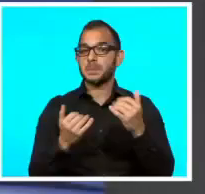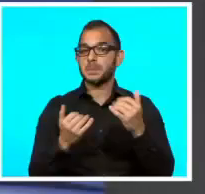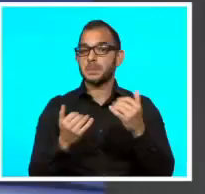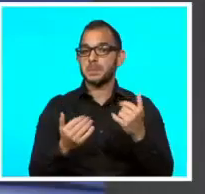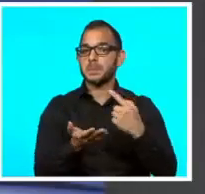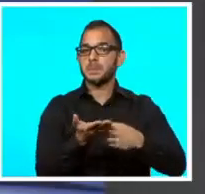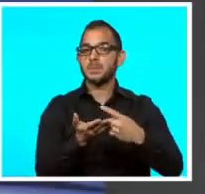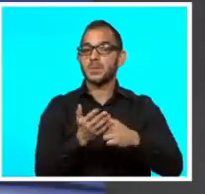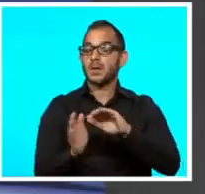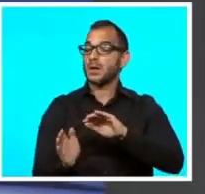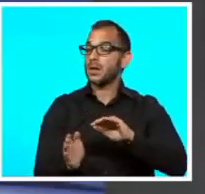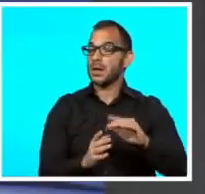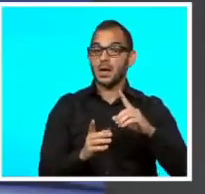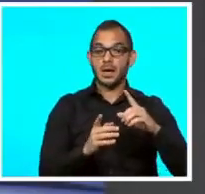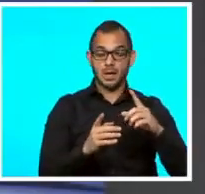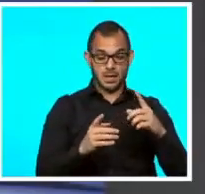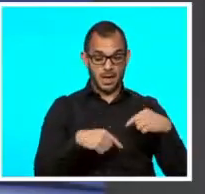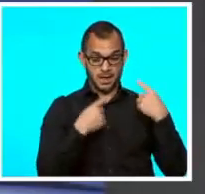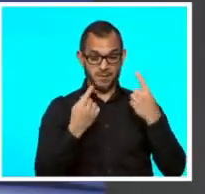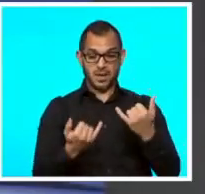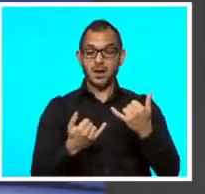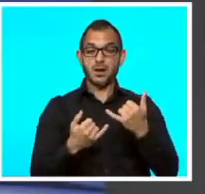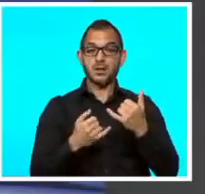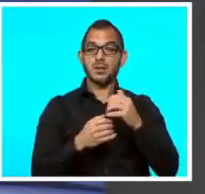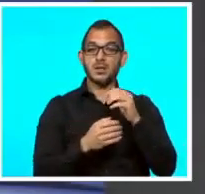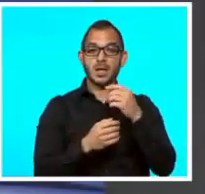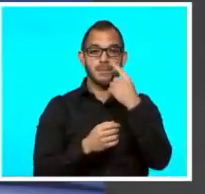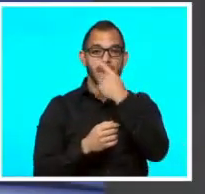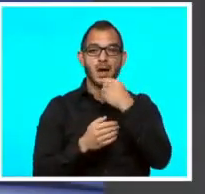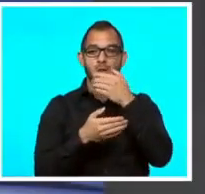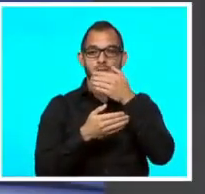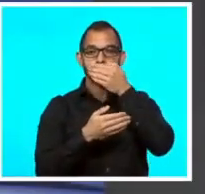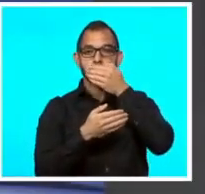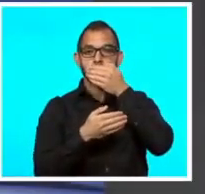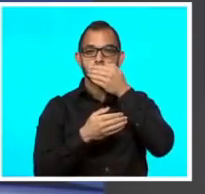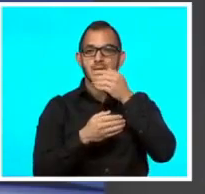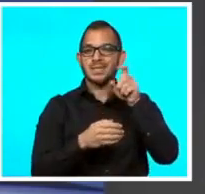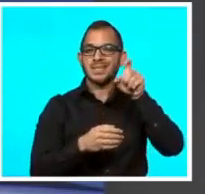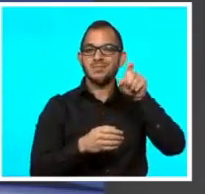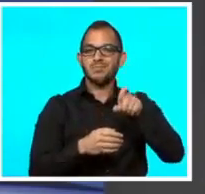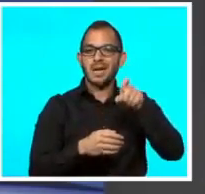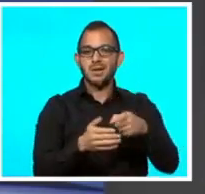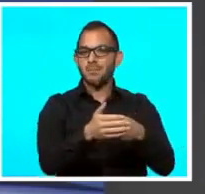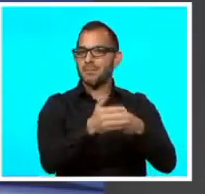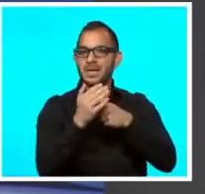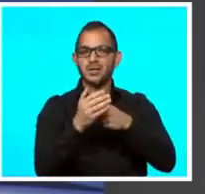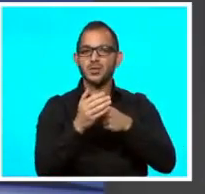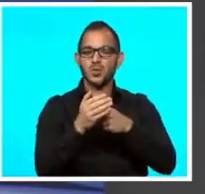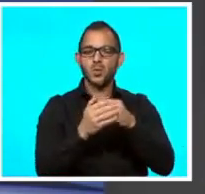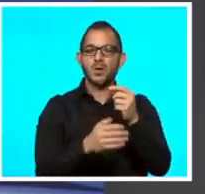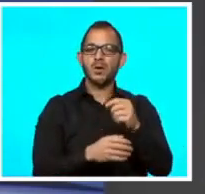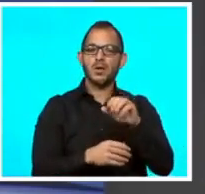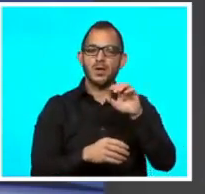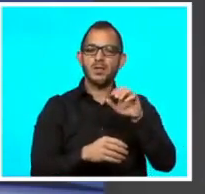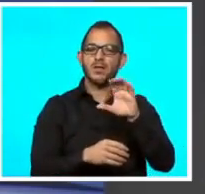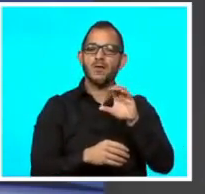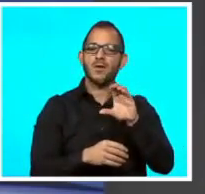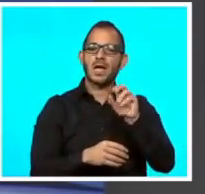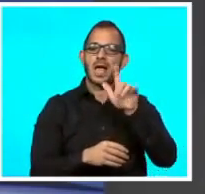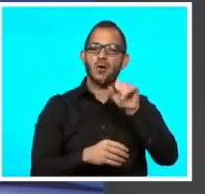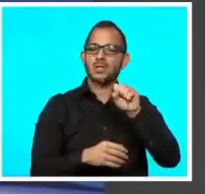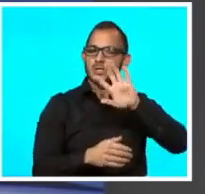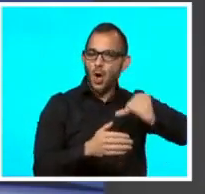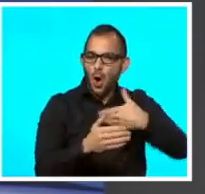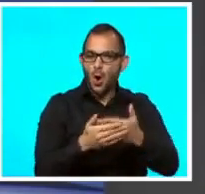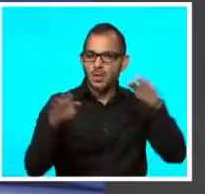And as of today, covering your mouth and nose when out in public is mandatory in all four Valley counties. Monica Deanna with a closer